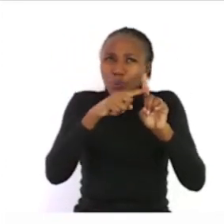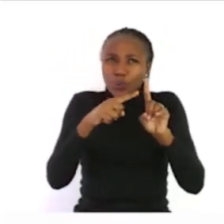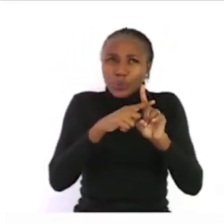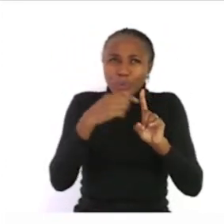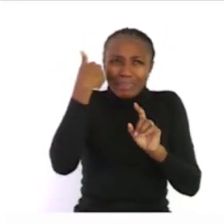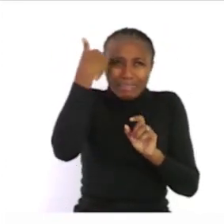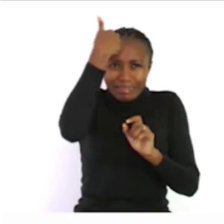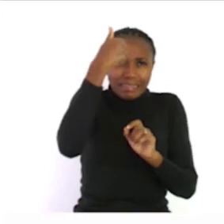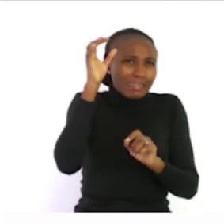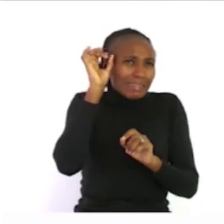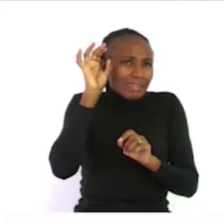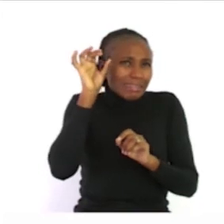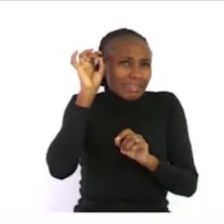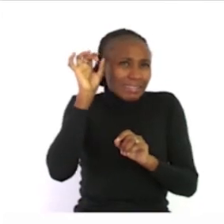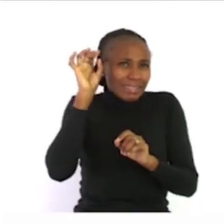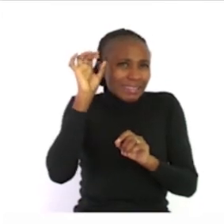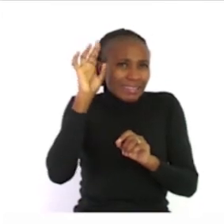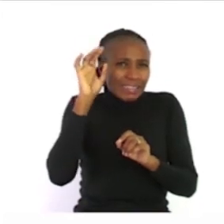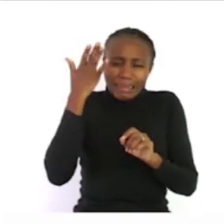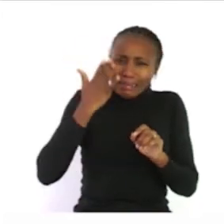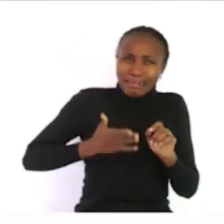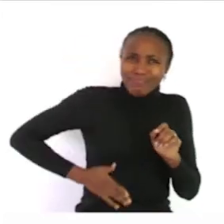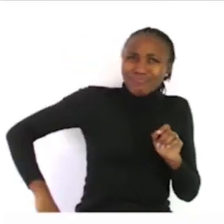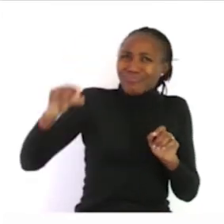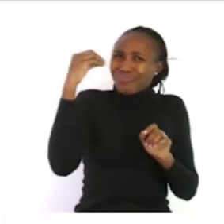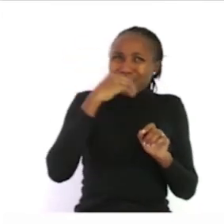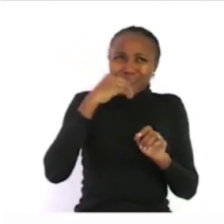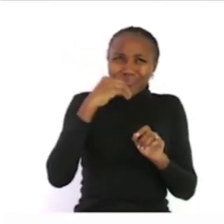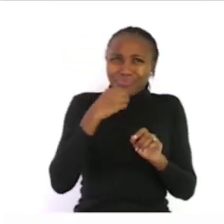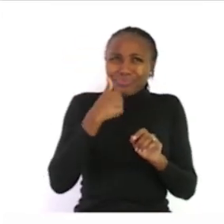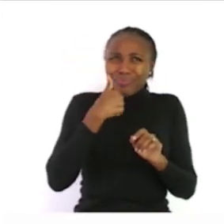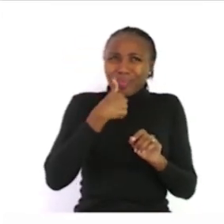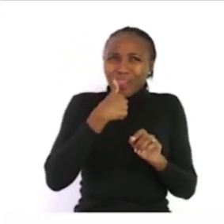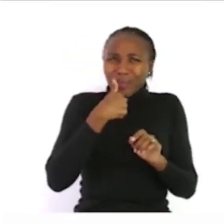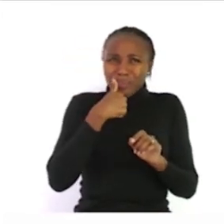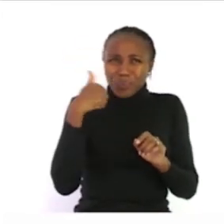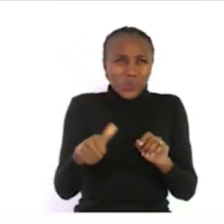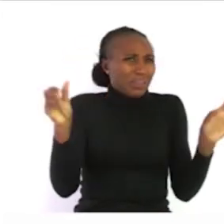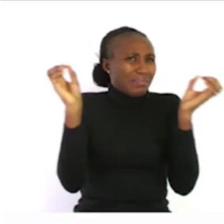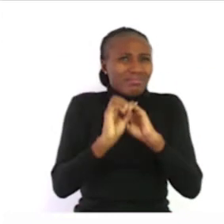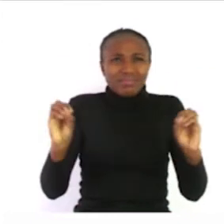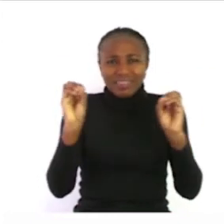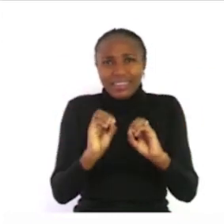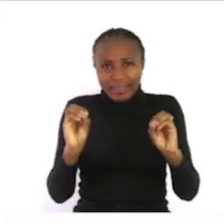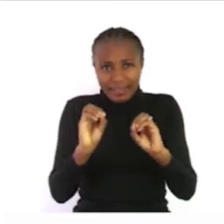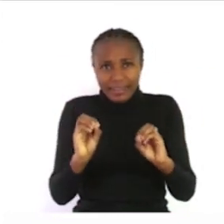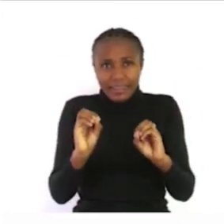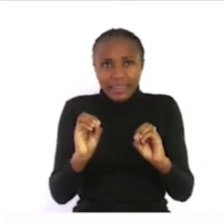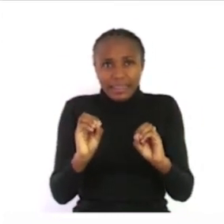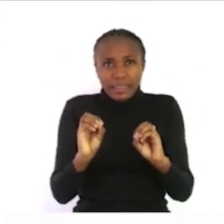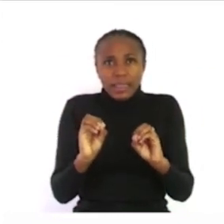headache and you will not want to eat food now if you